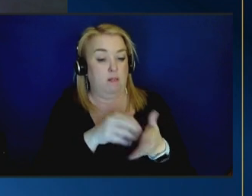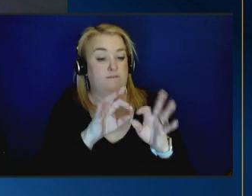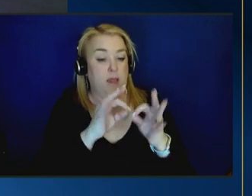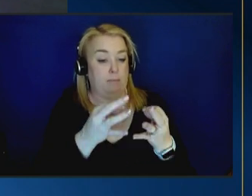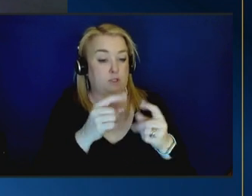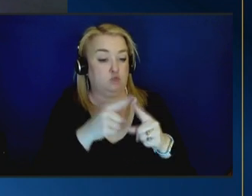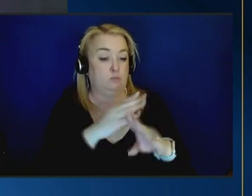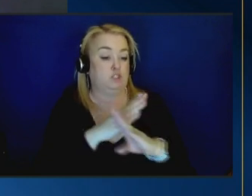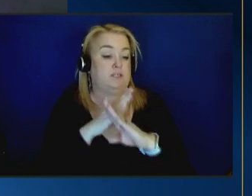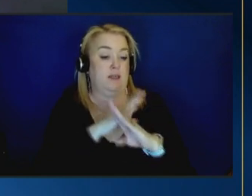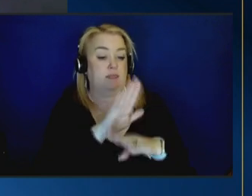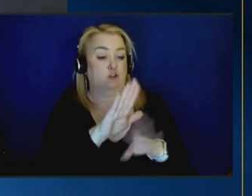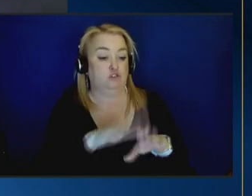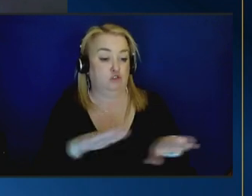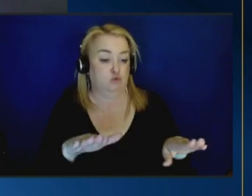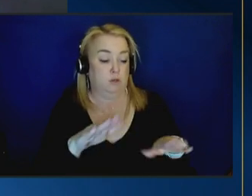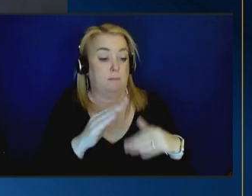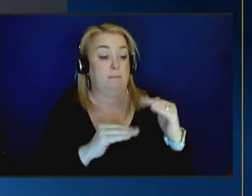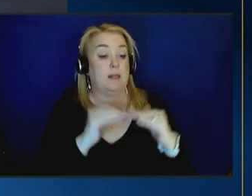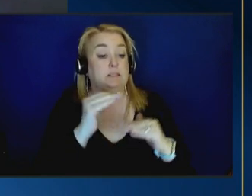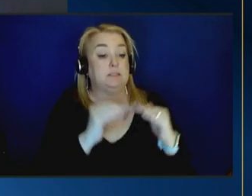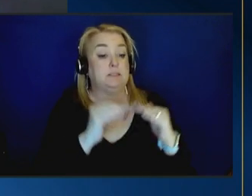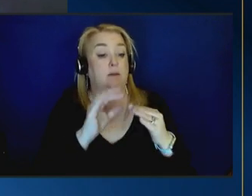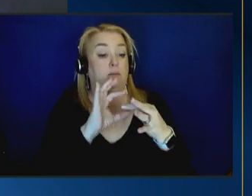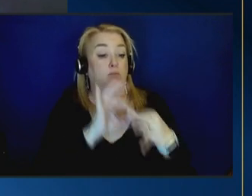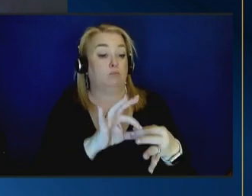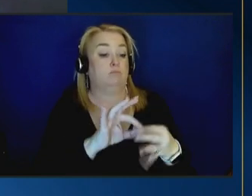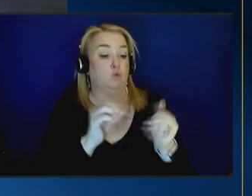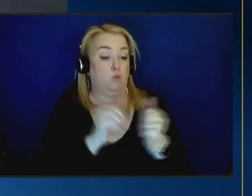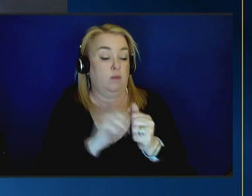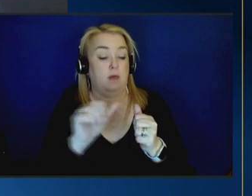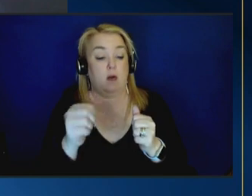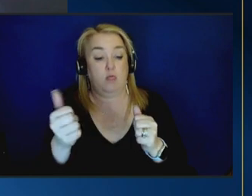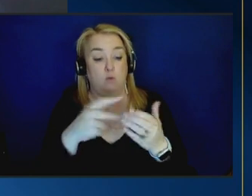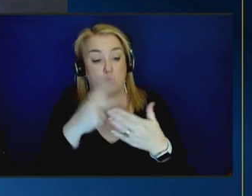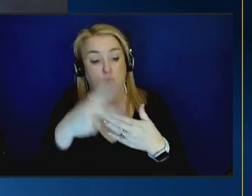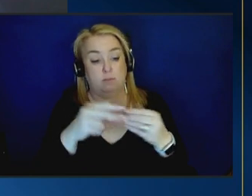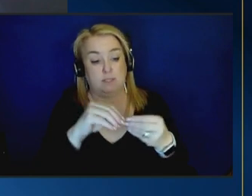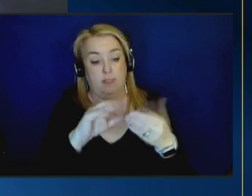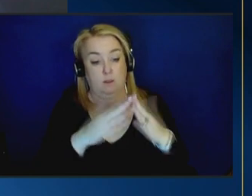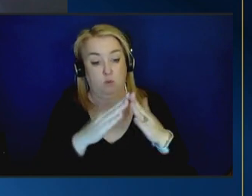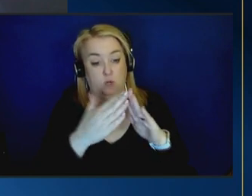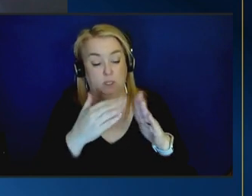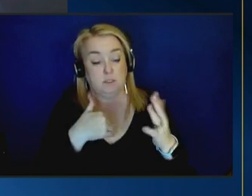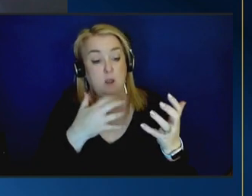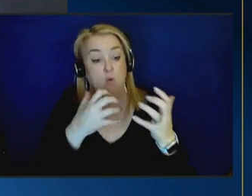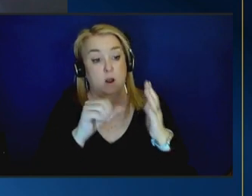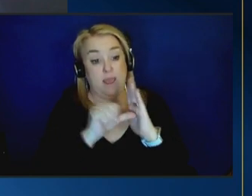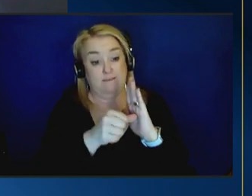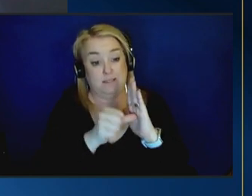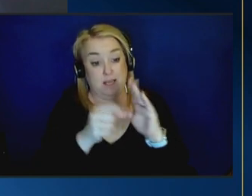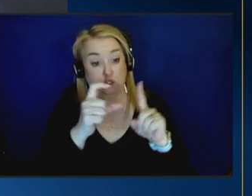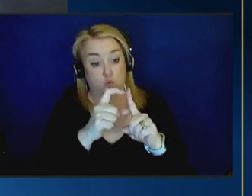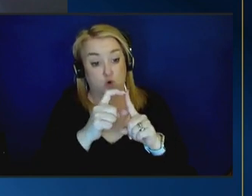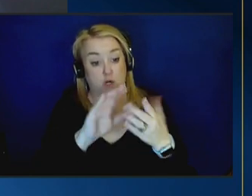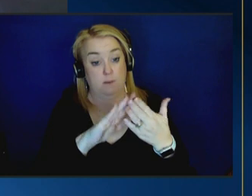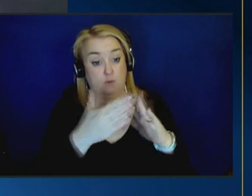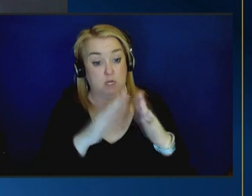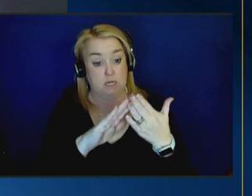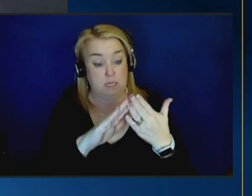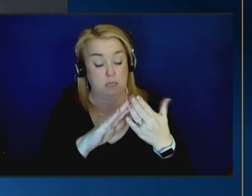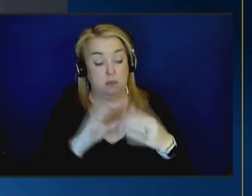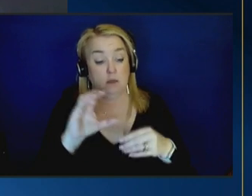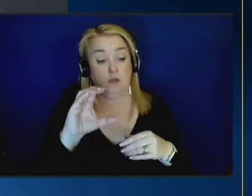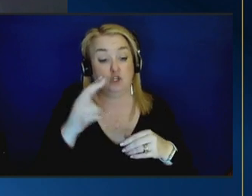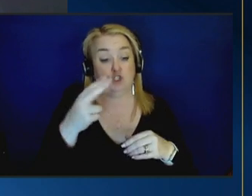through building connections with other programs in the communities i want to emphasize community here because cherokee